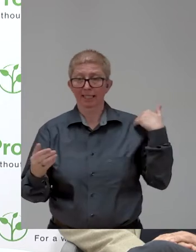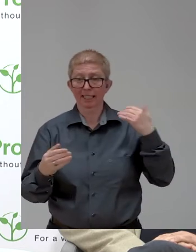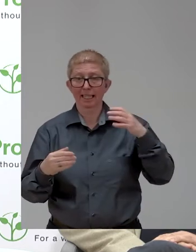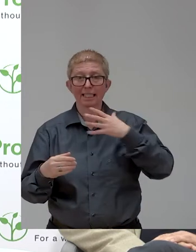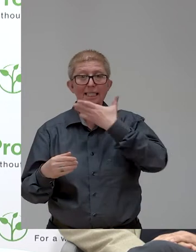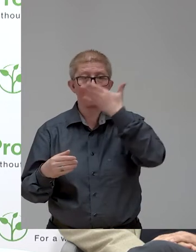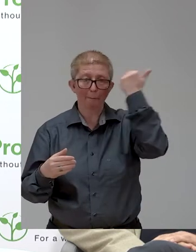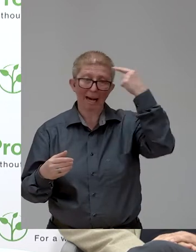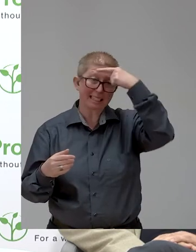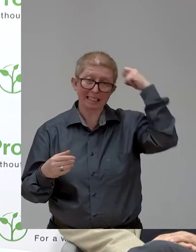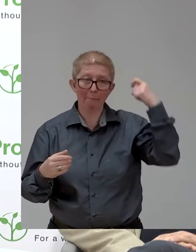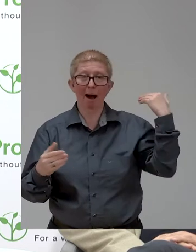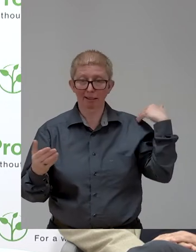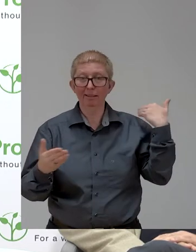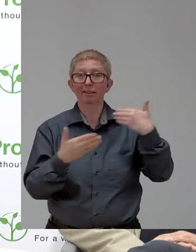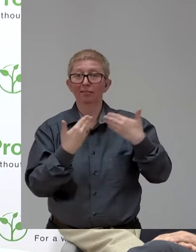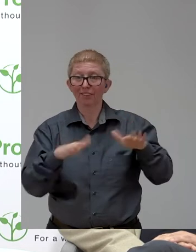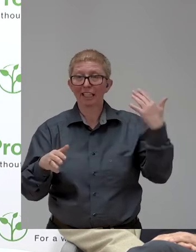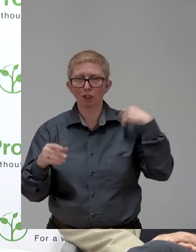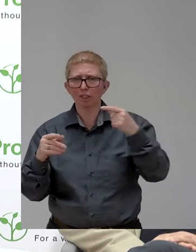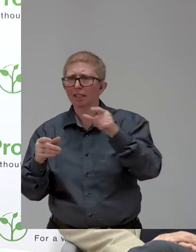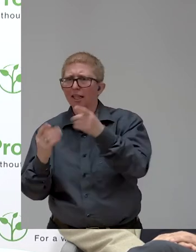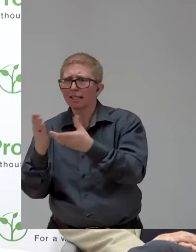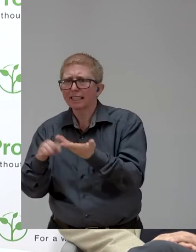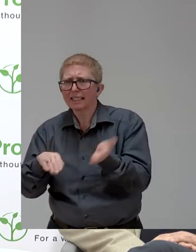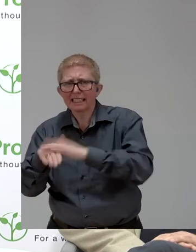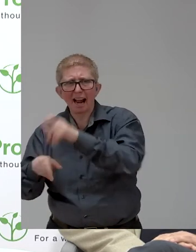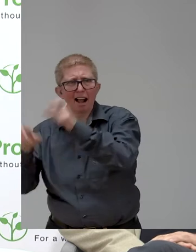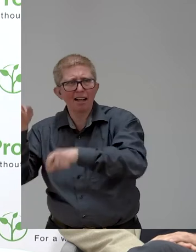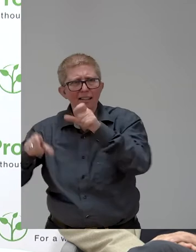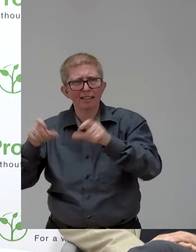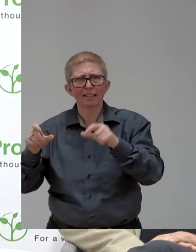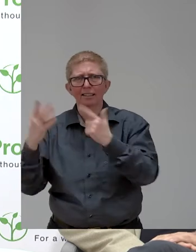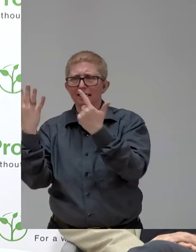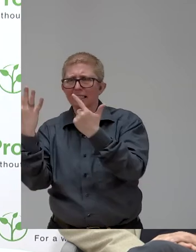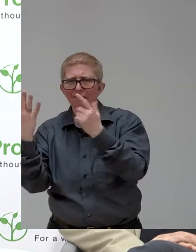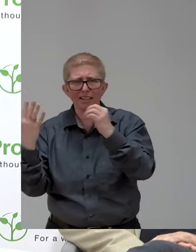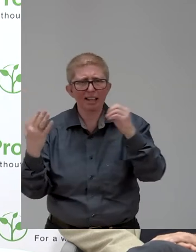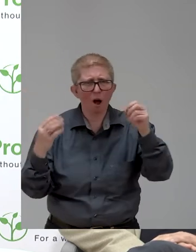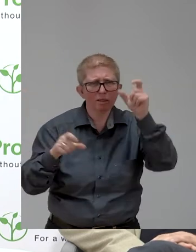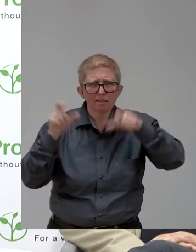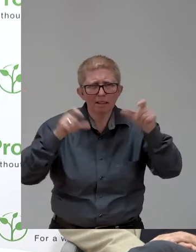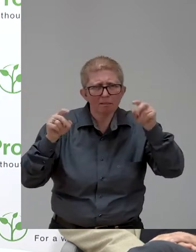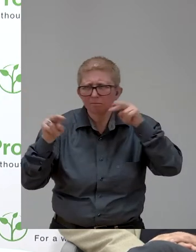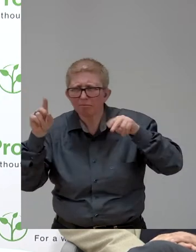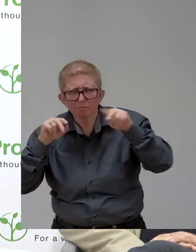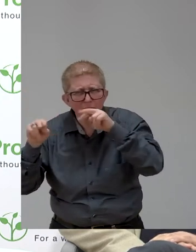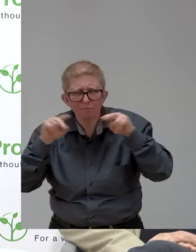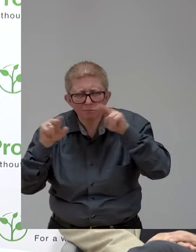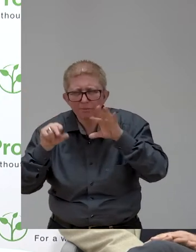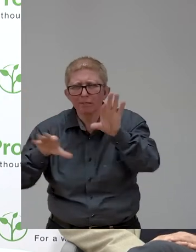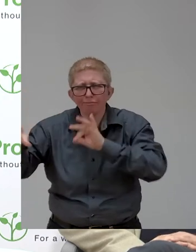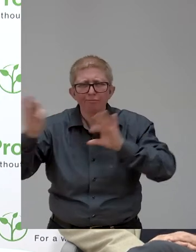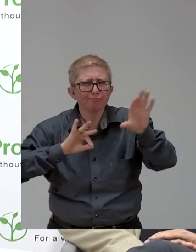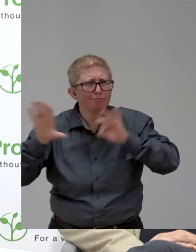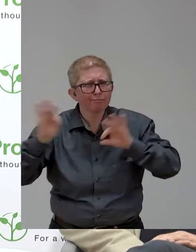we have been able to choose 10 innovative policies and 72 innovative practices. What is a